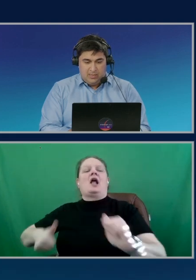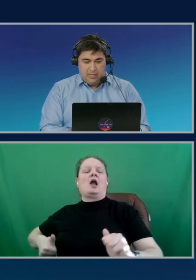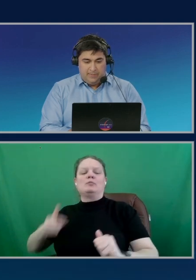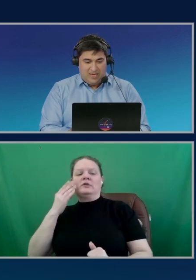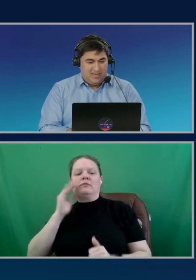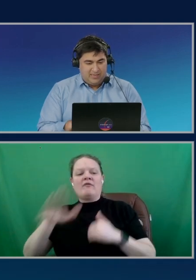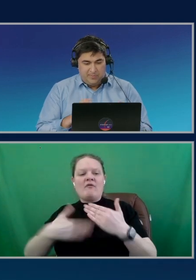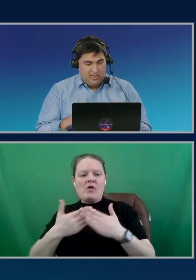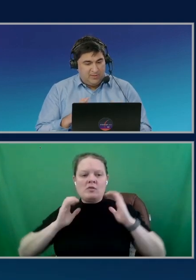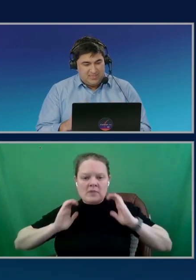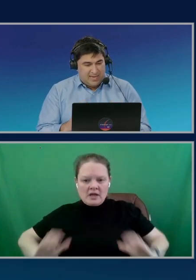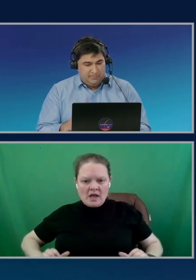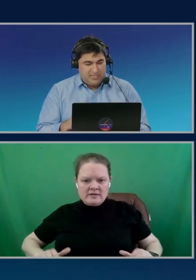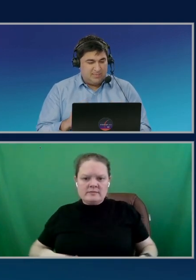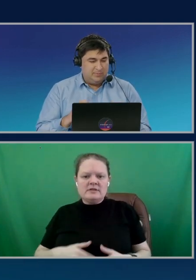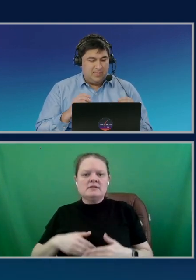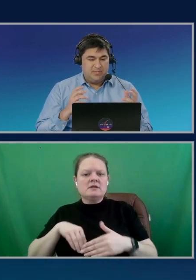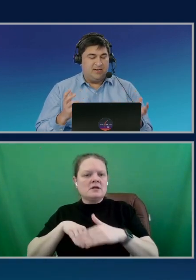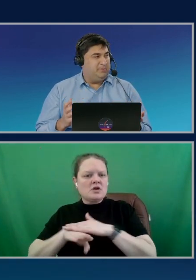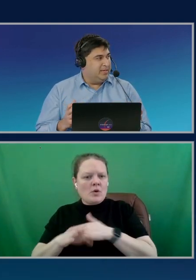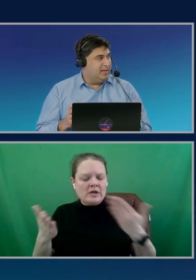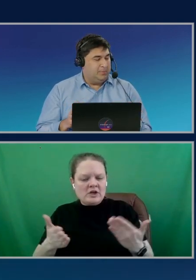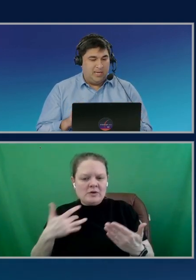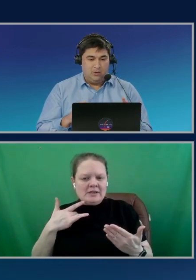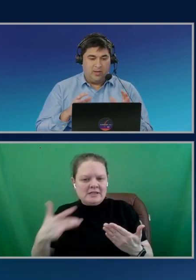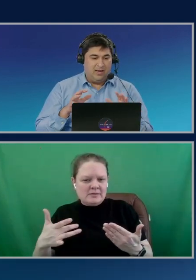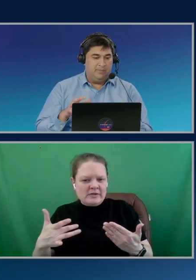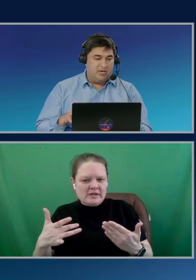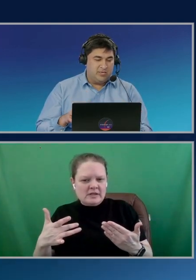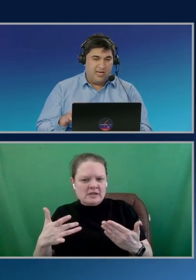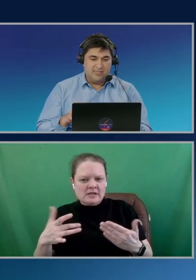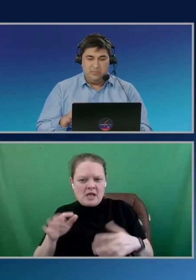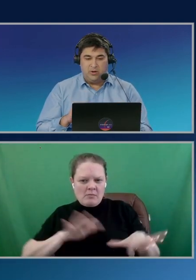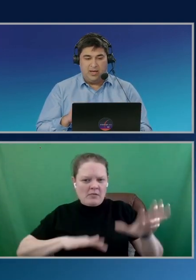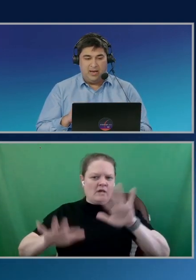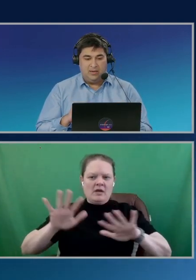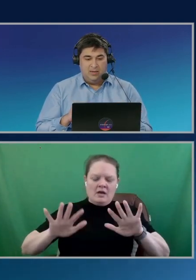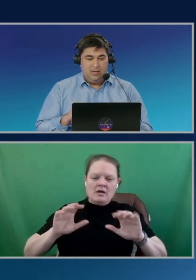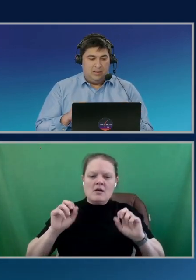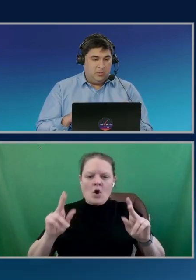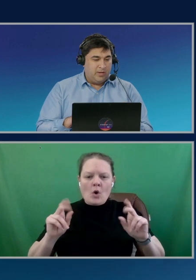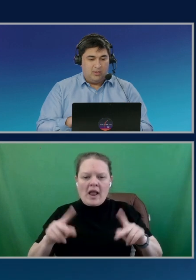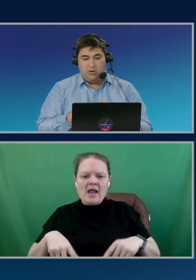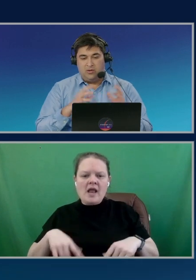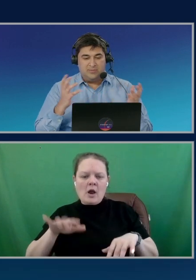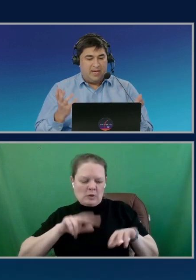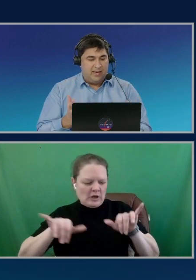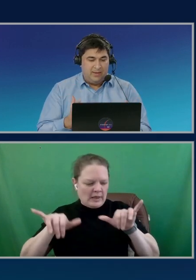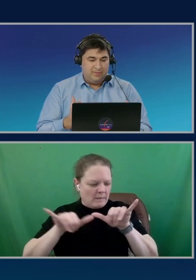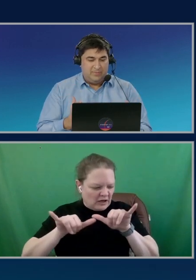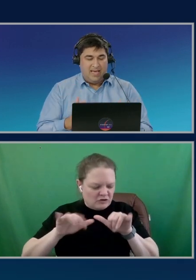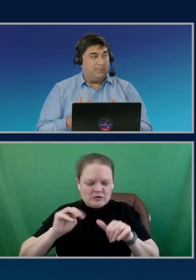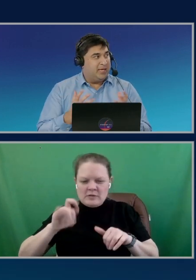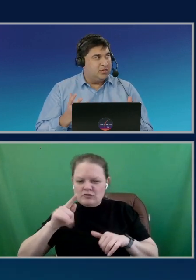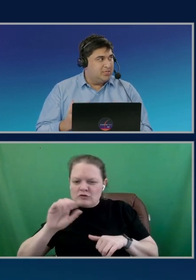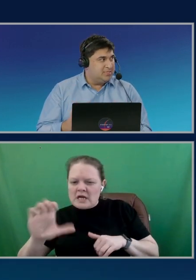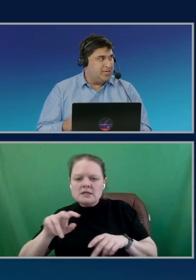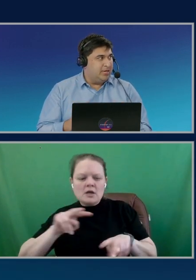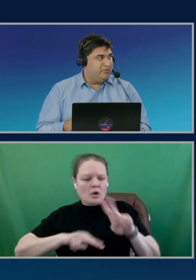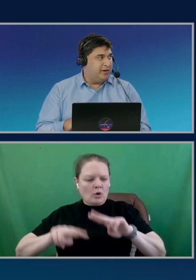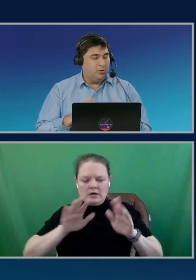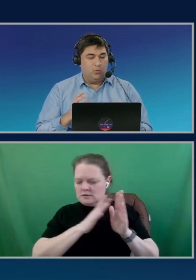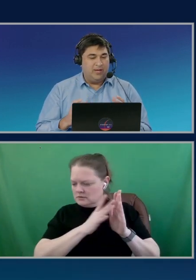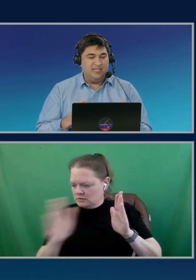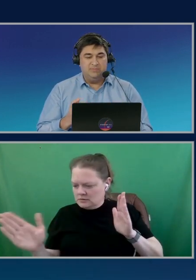in here and like typically when this happens, I'm scrambling. I'm like looking at metrics. I'm looking across my application